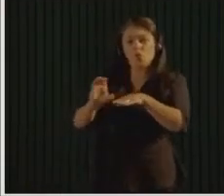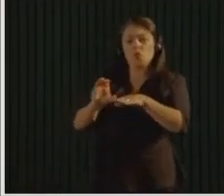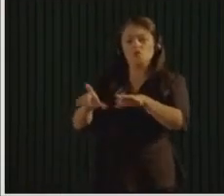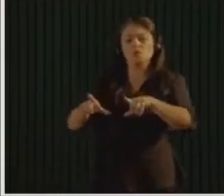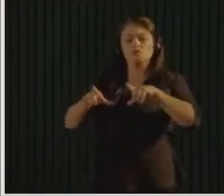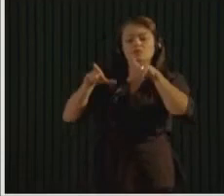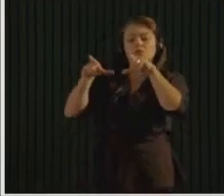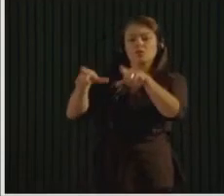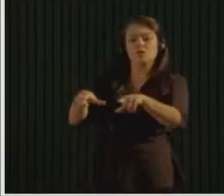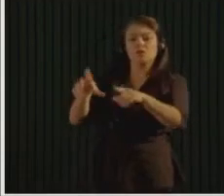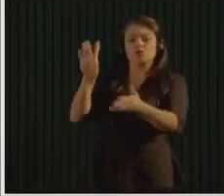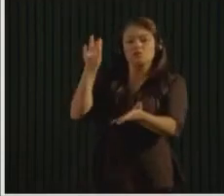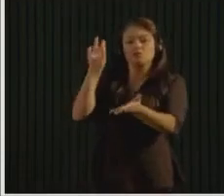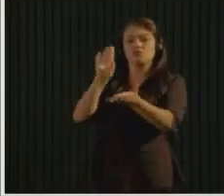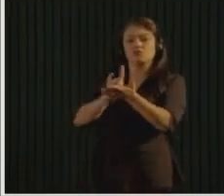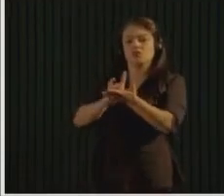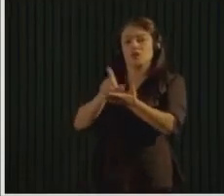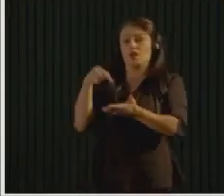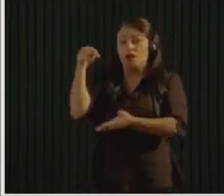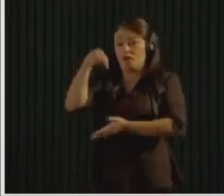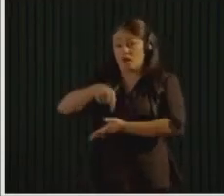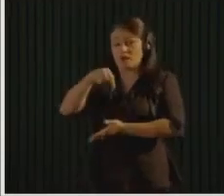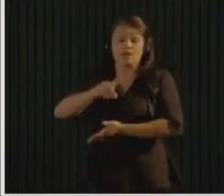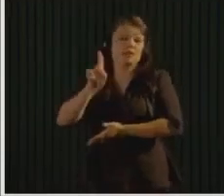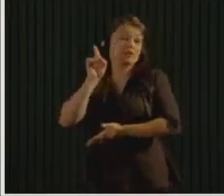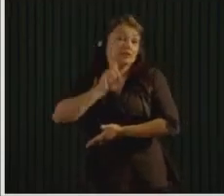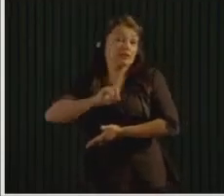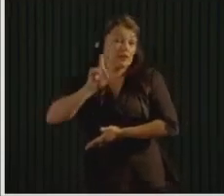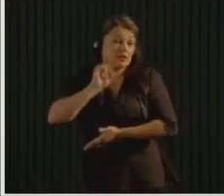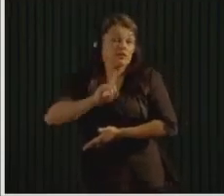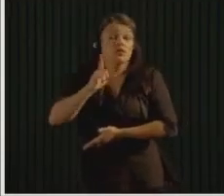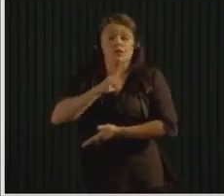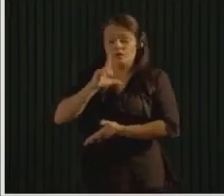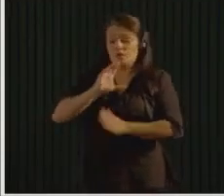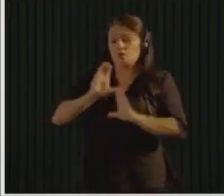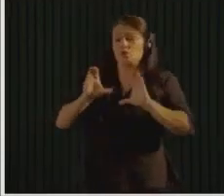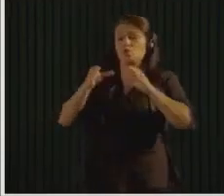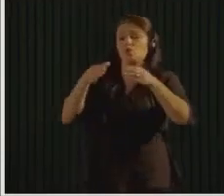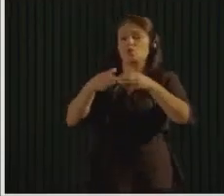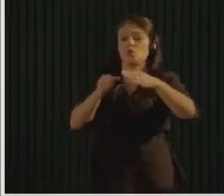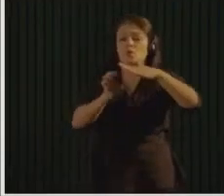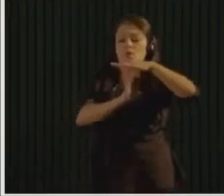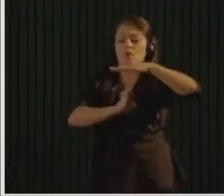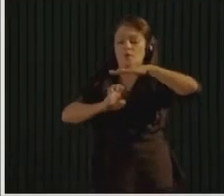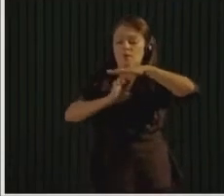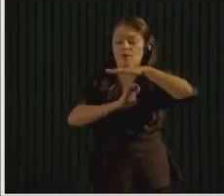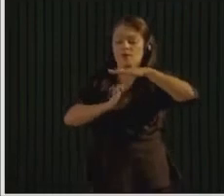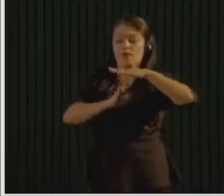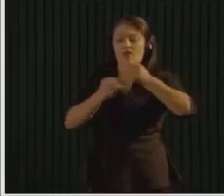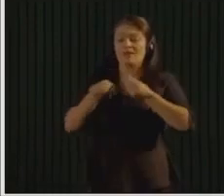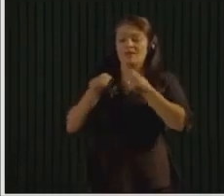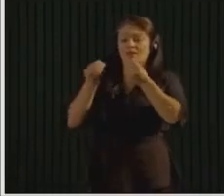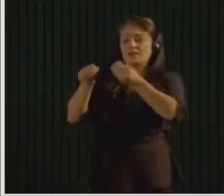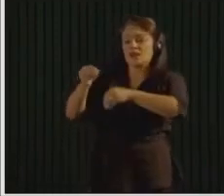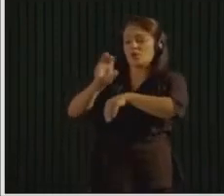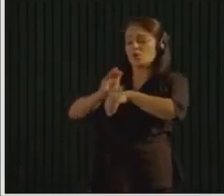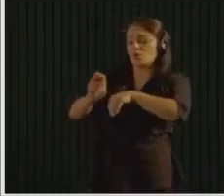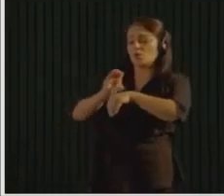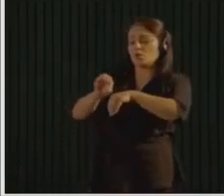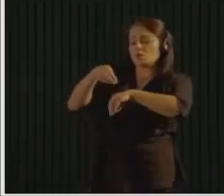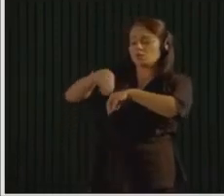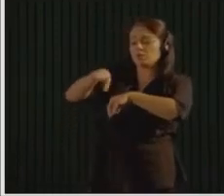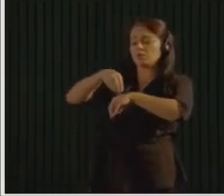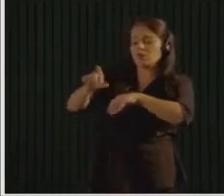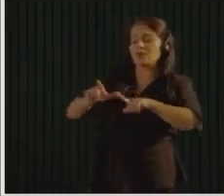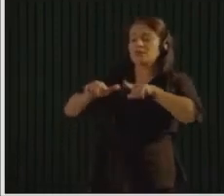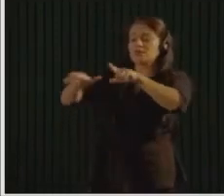U.S. Zero Waste Business Council, which then became a part of the LEAD program through U.S. Green Building Council, and